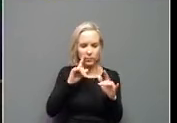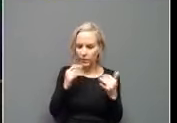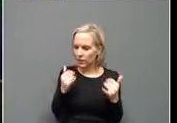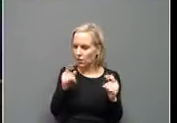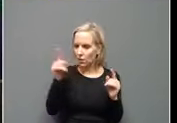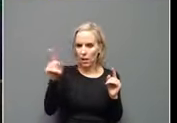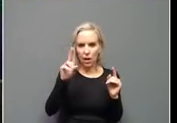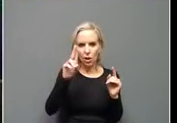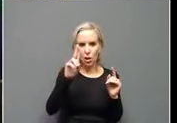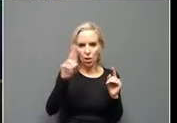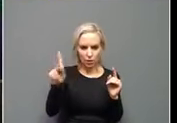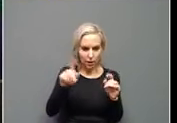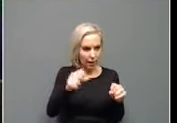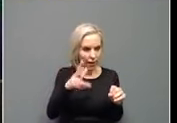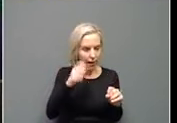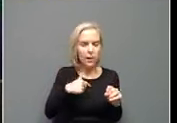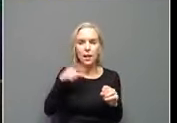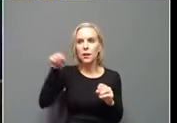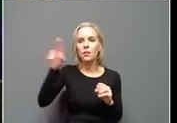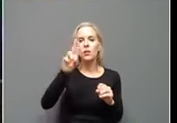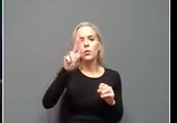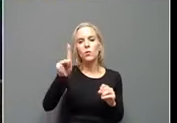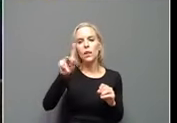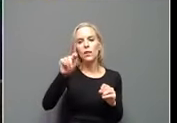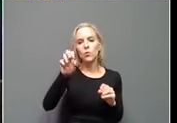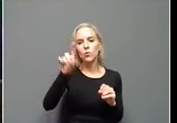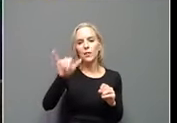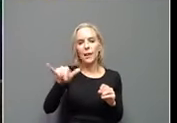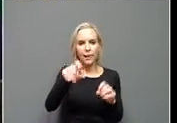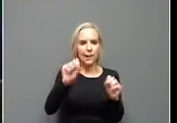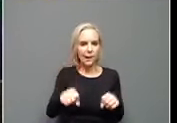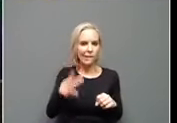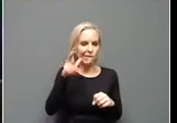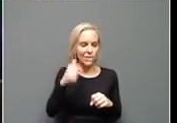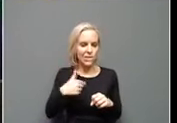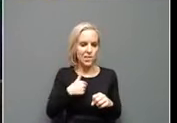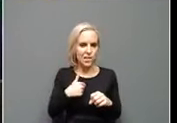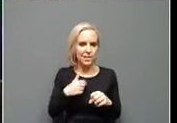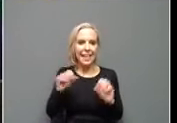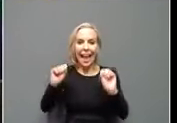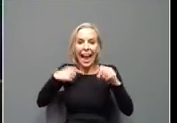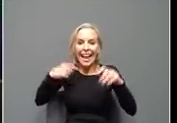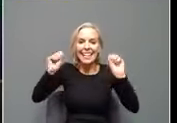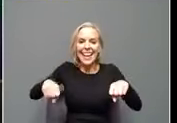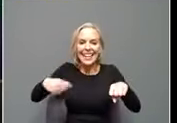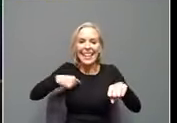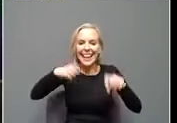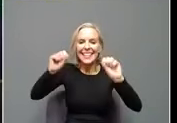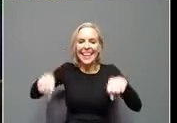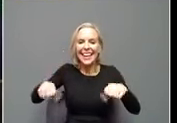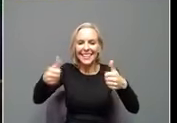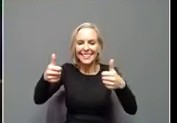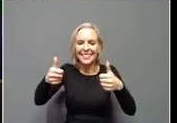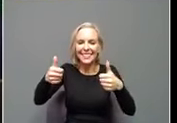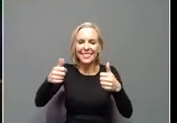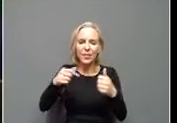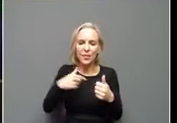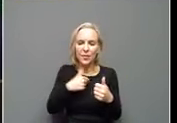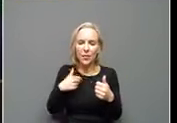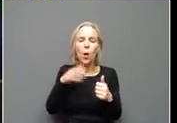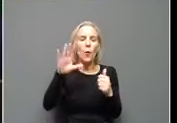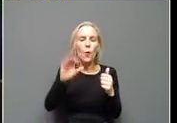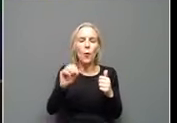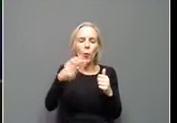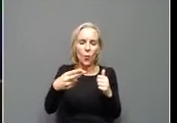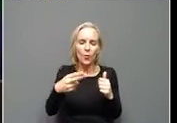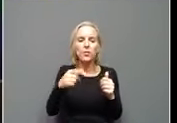UK today. Oh, you can't let me see if I'm. Yes, I can. I can. We're all good. Oh, so